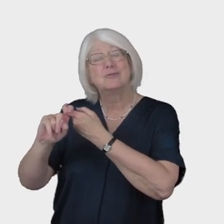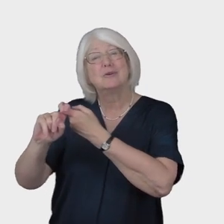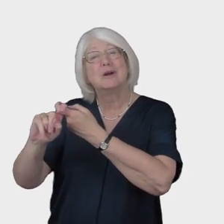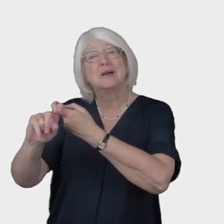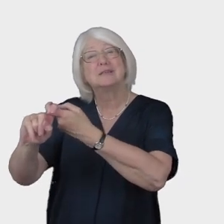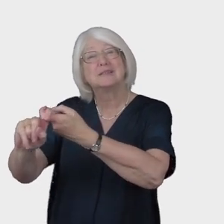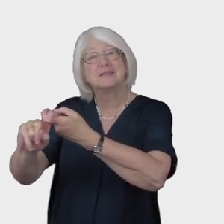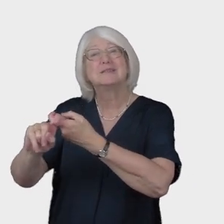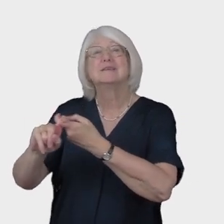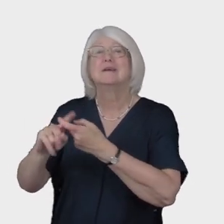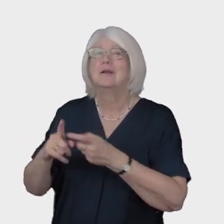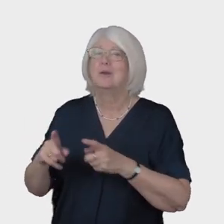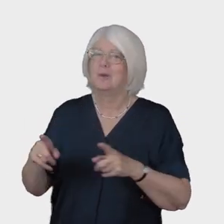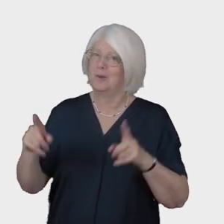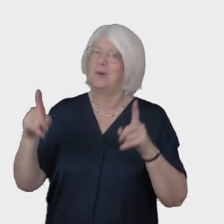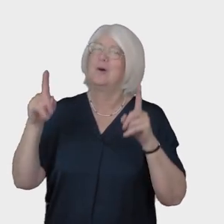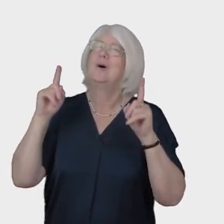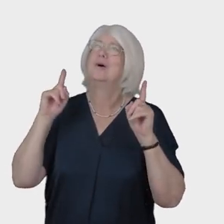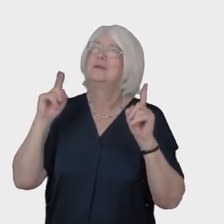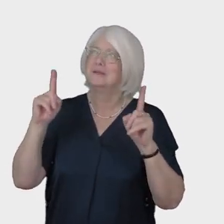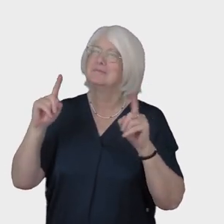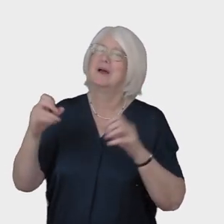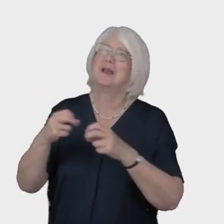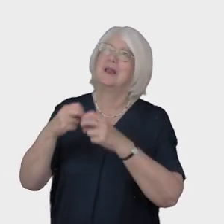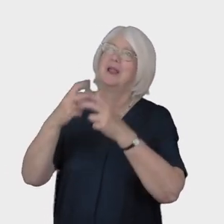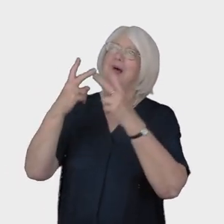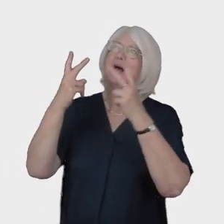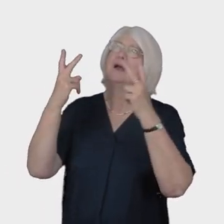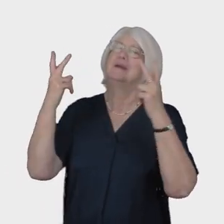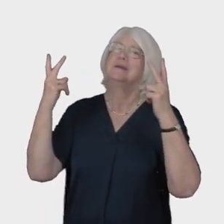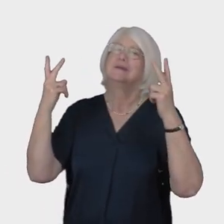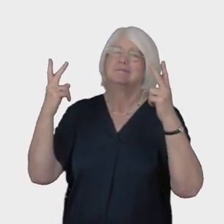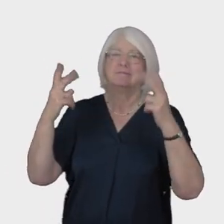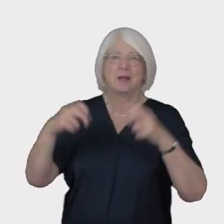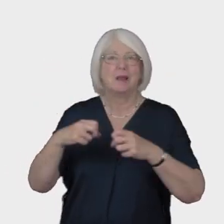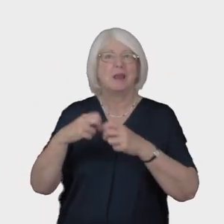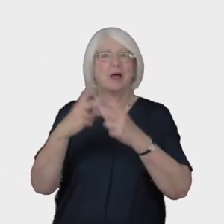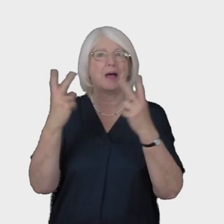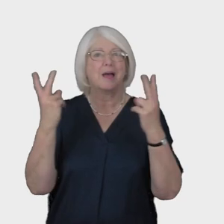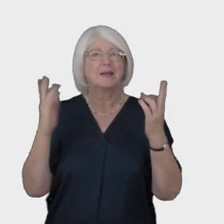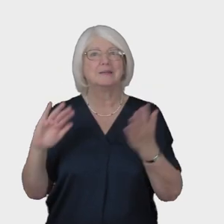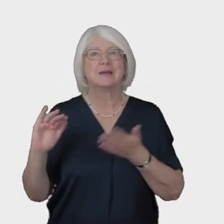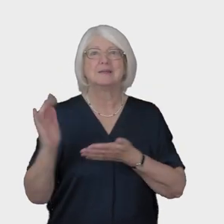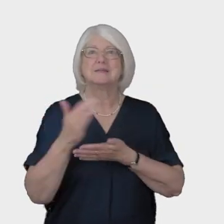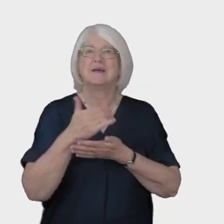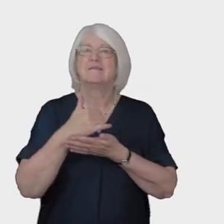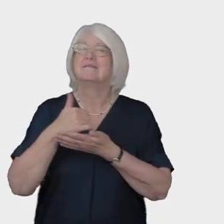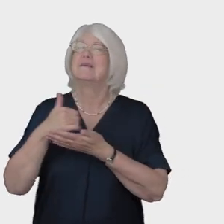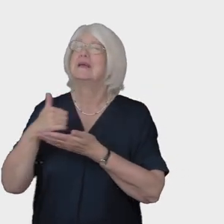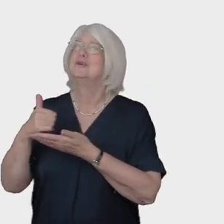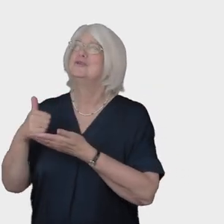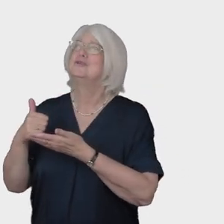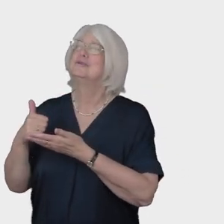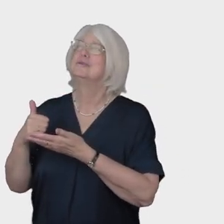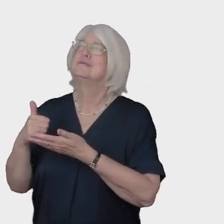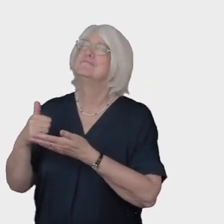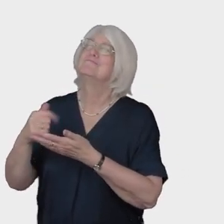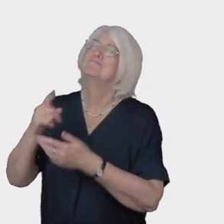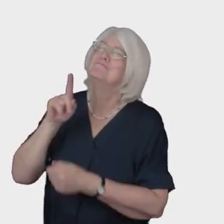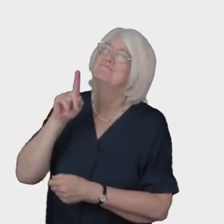I trust the Lord is my light my light and